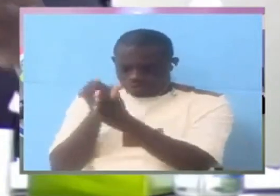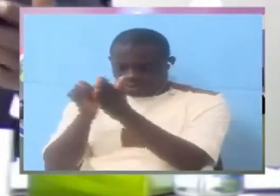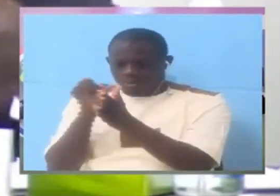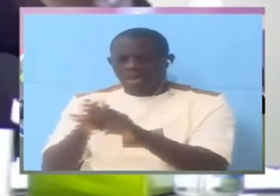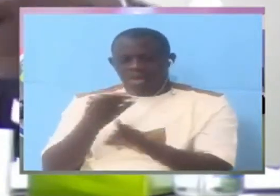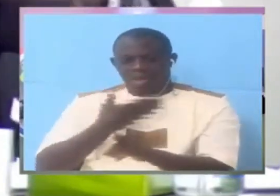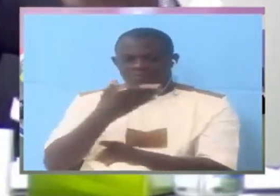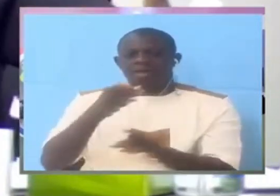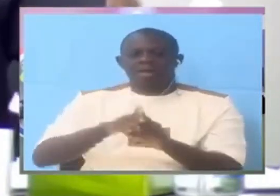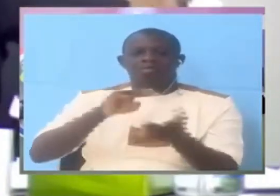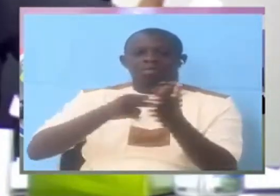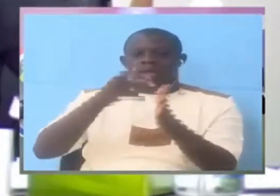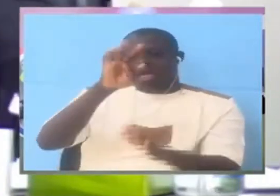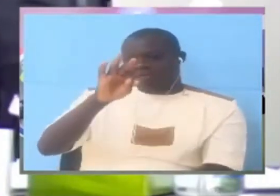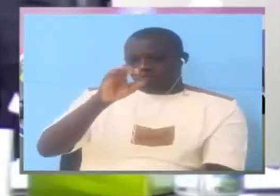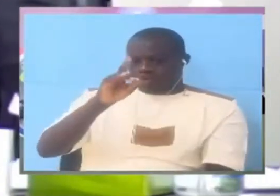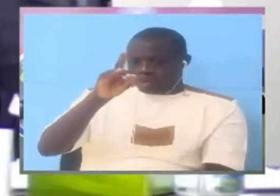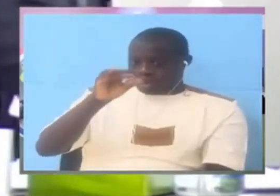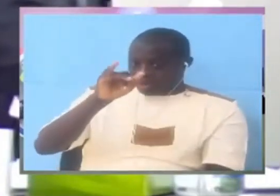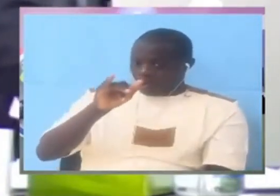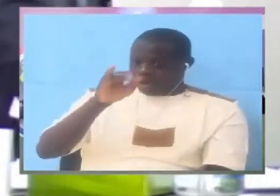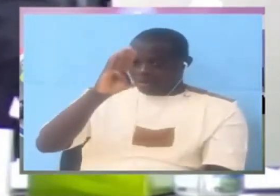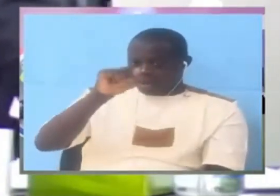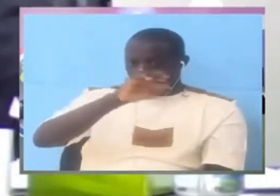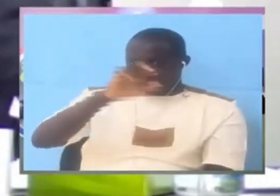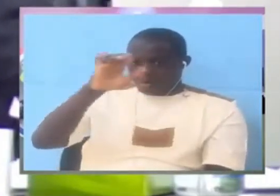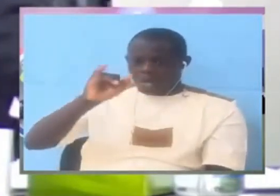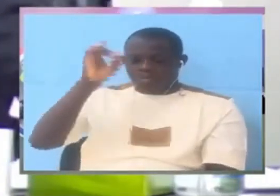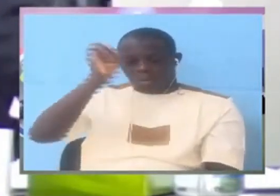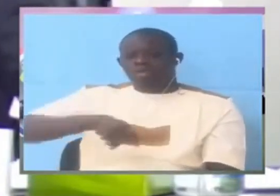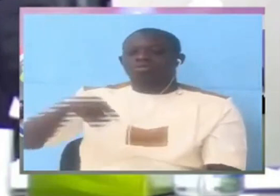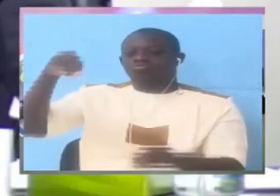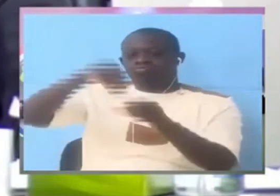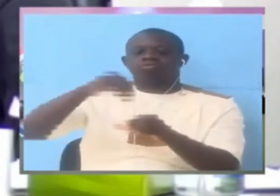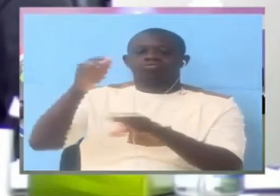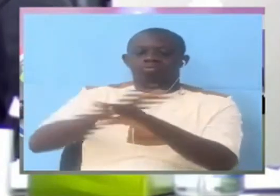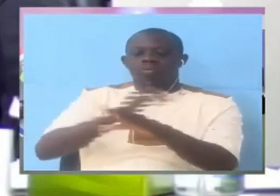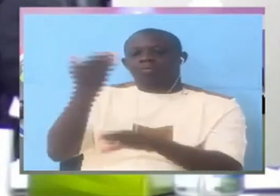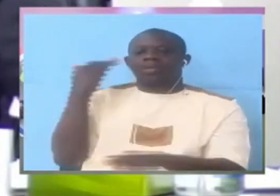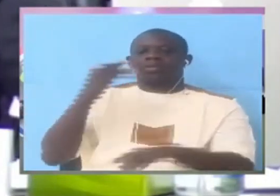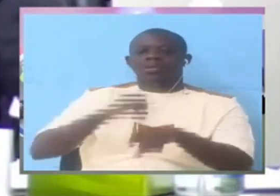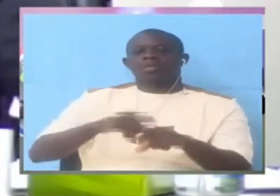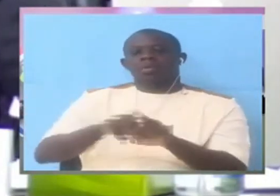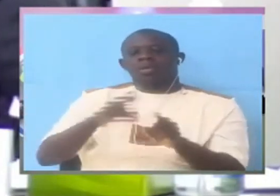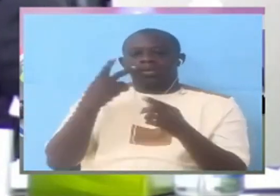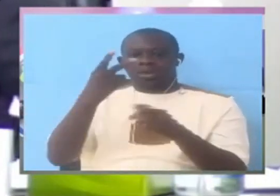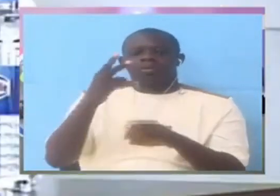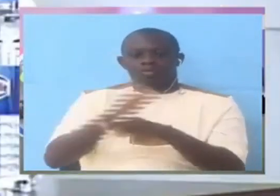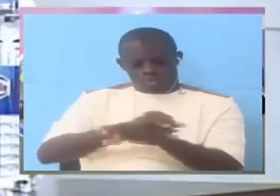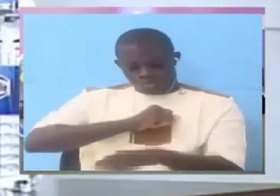Fodebari would necessarily Be involved In the inquiry at the time Seeing that he was head of investigation